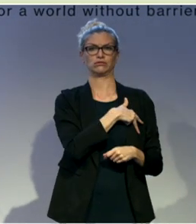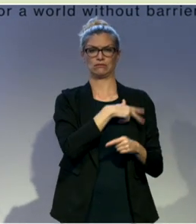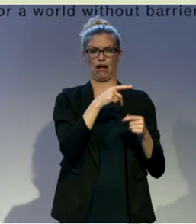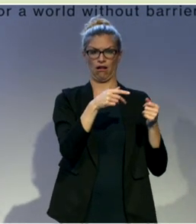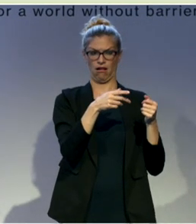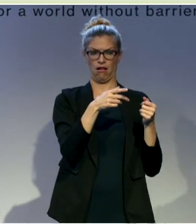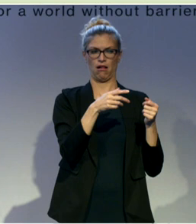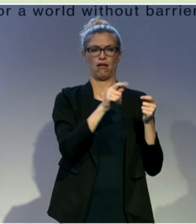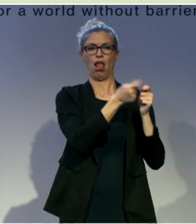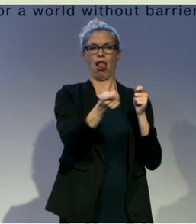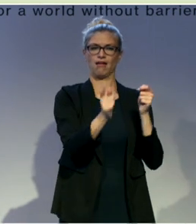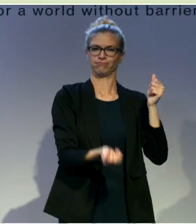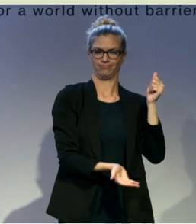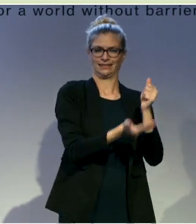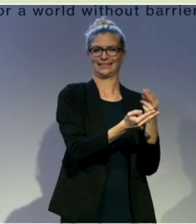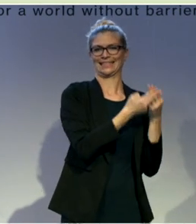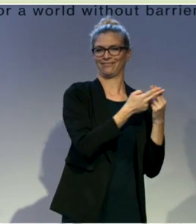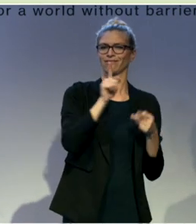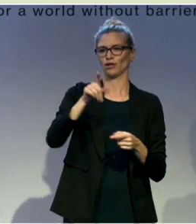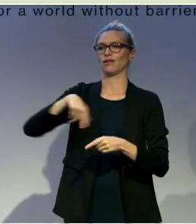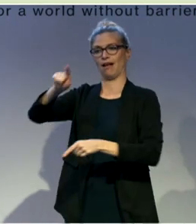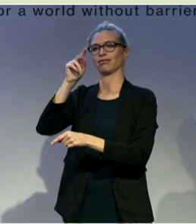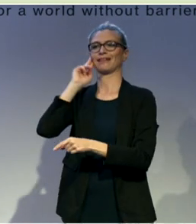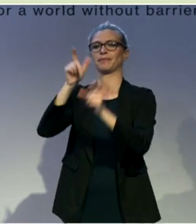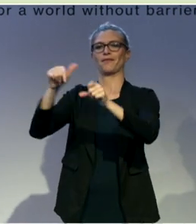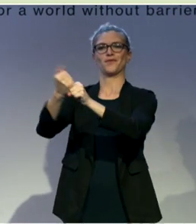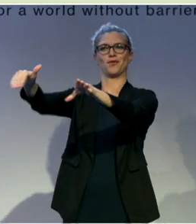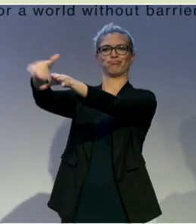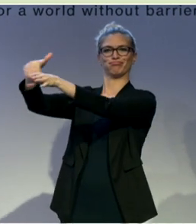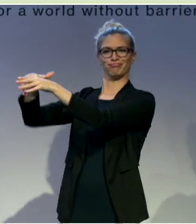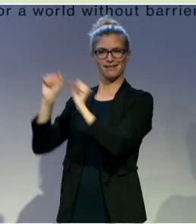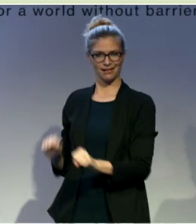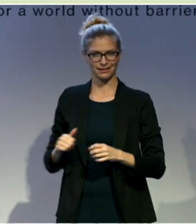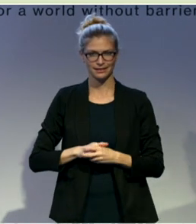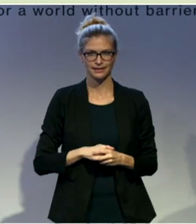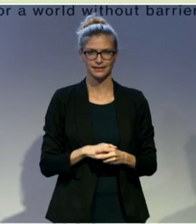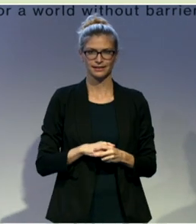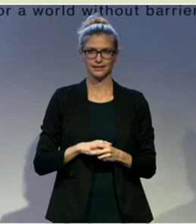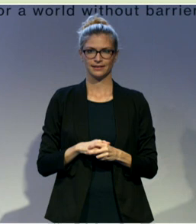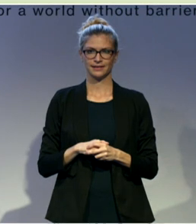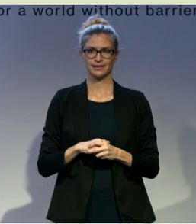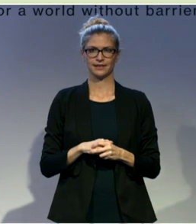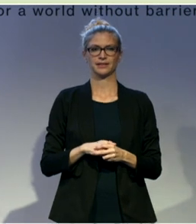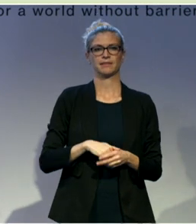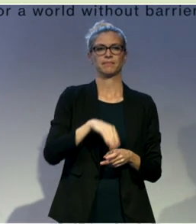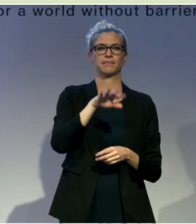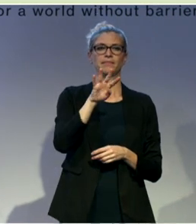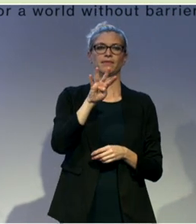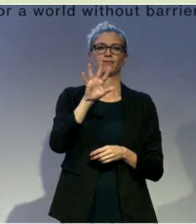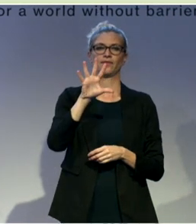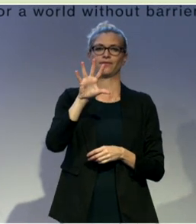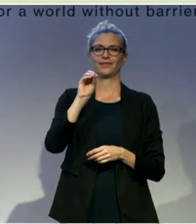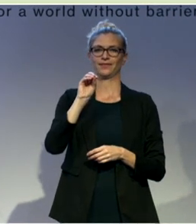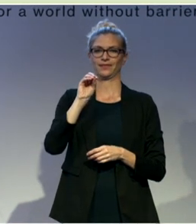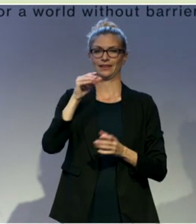450,000 people are in Europe waiting for this, and this is a potential for other